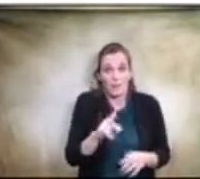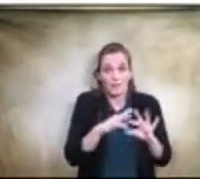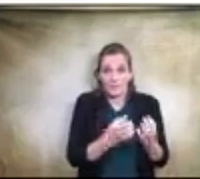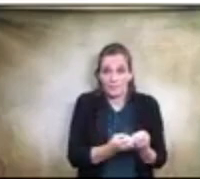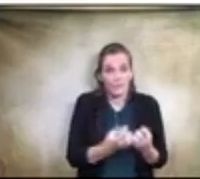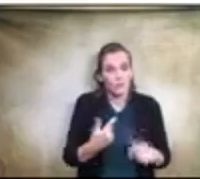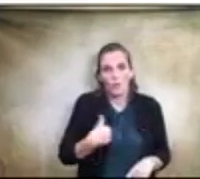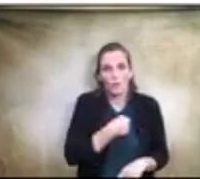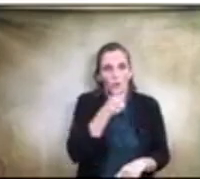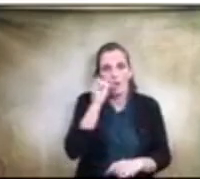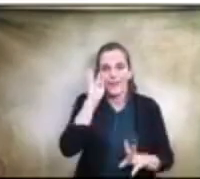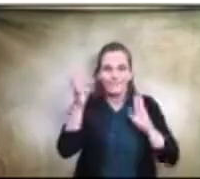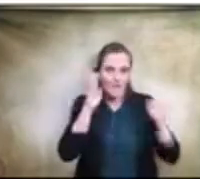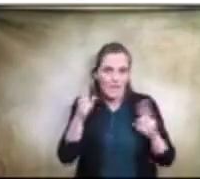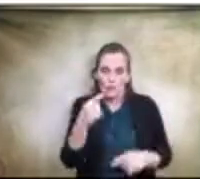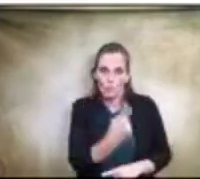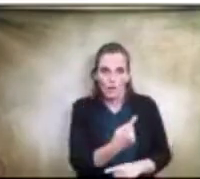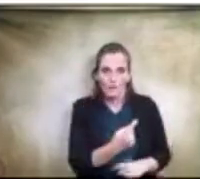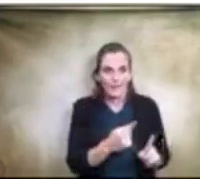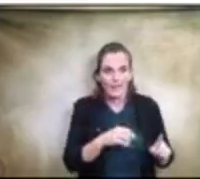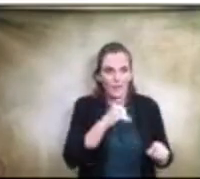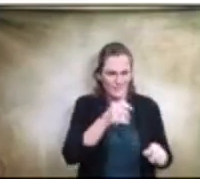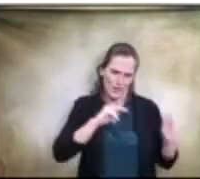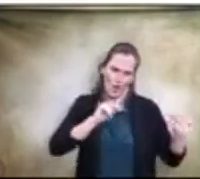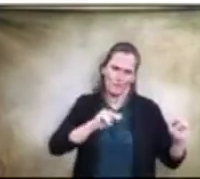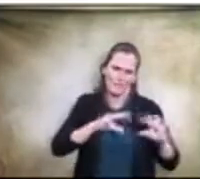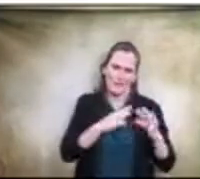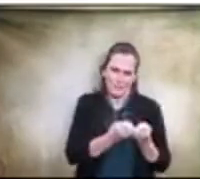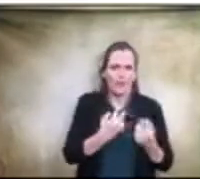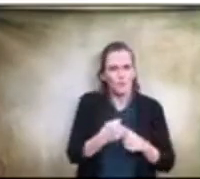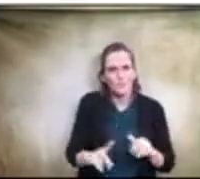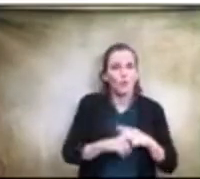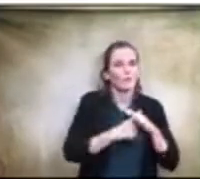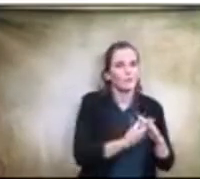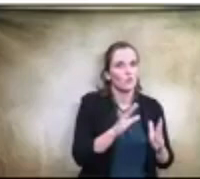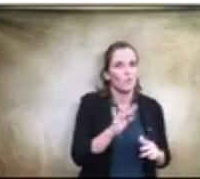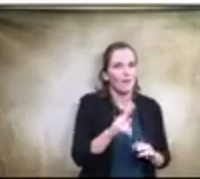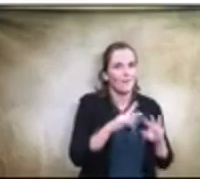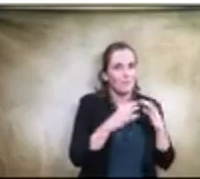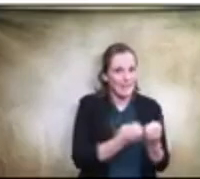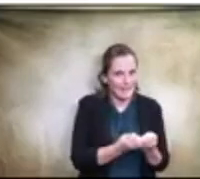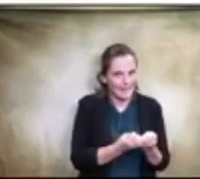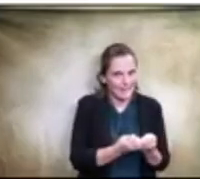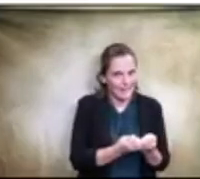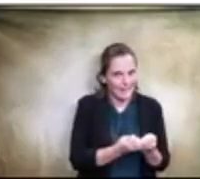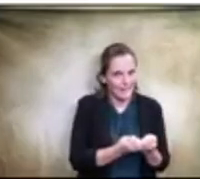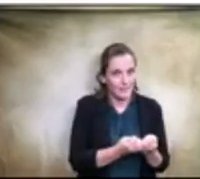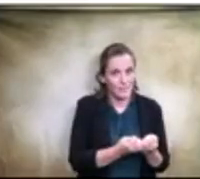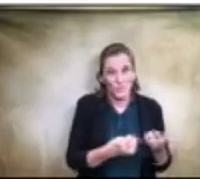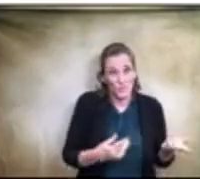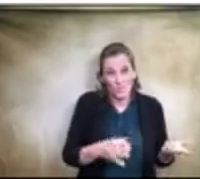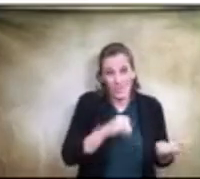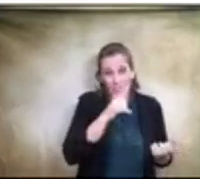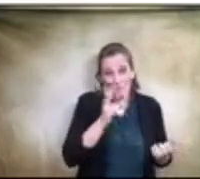I don't, it wasn't an oversight committee. It was the original bond committee. So, um, I don't see the difference in those